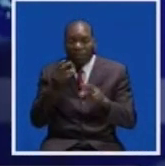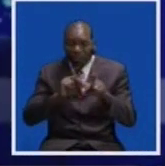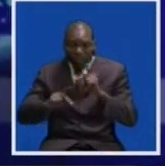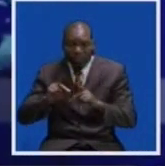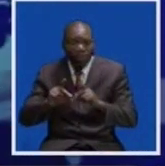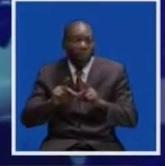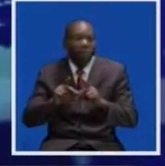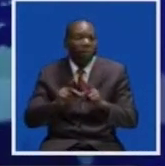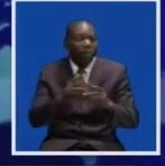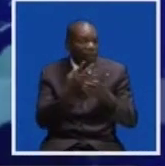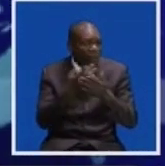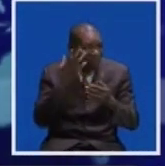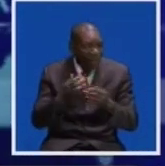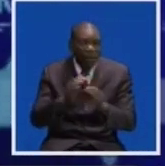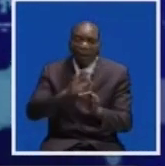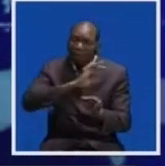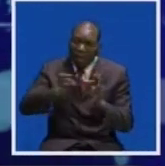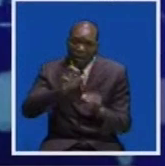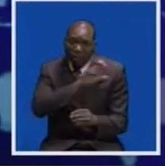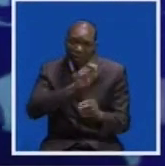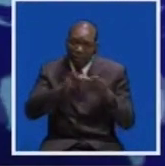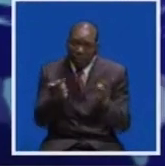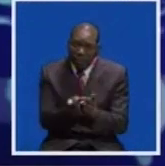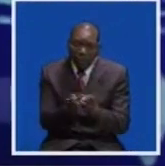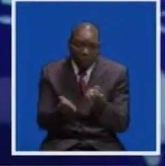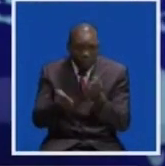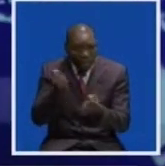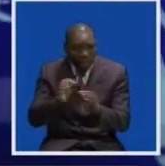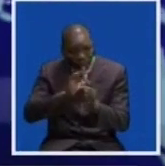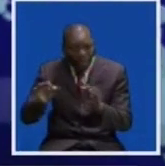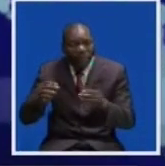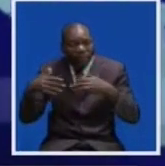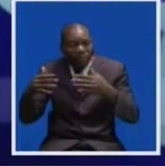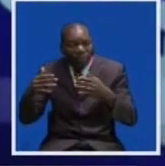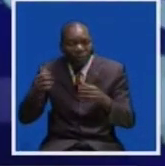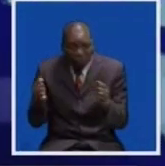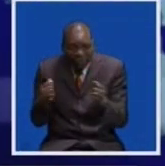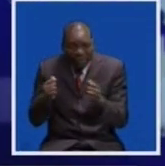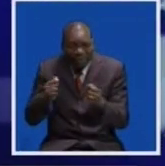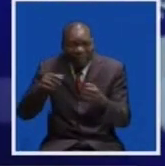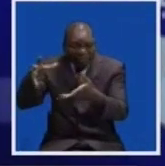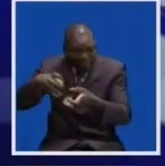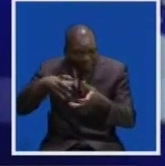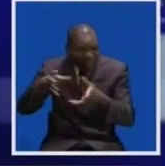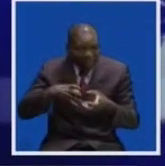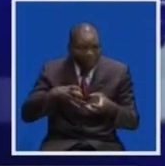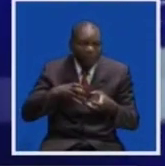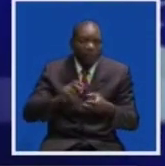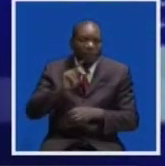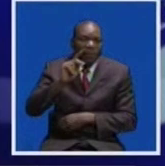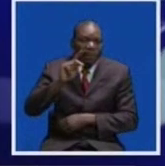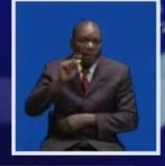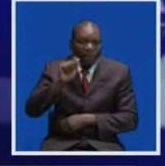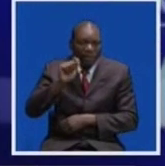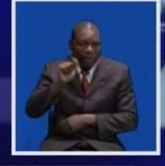after they burned a police post, a vehicle, and looted fridges from a shop. Kaba Belt Police Commissioner Charity Katanga,